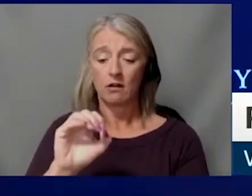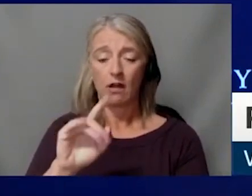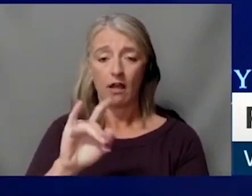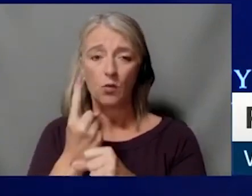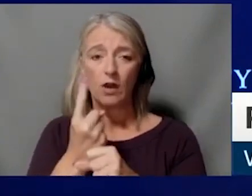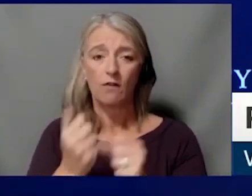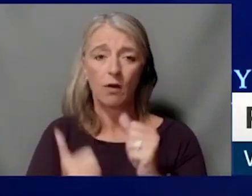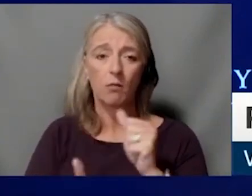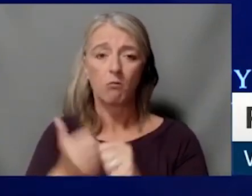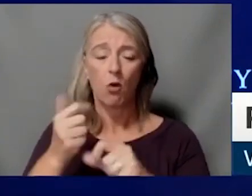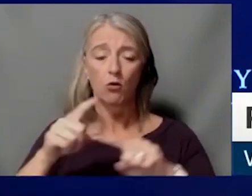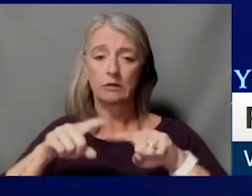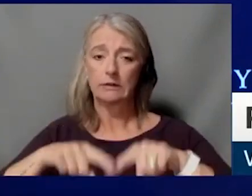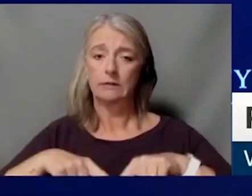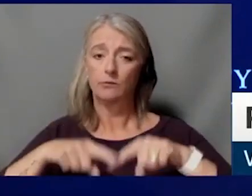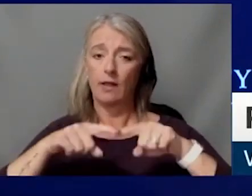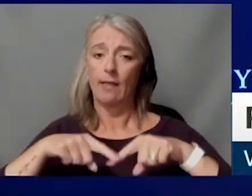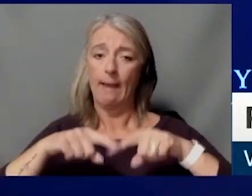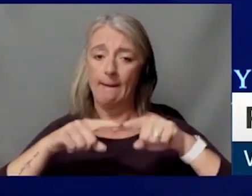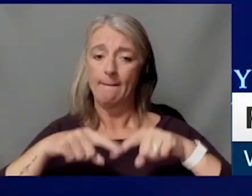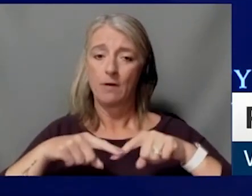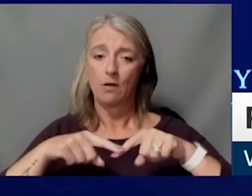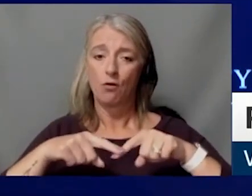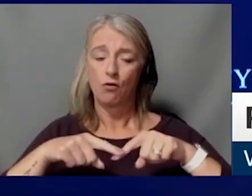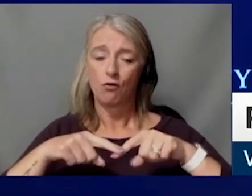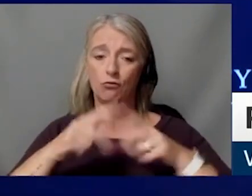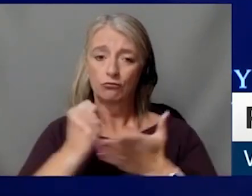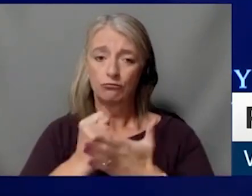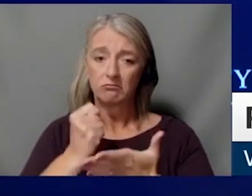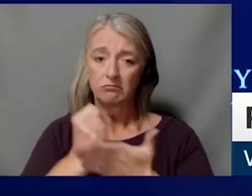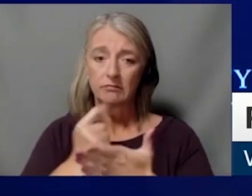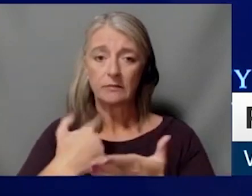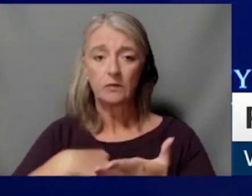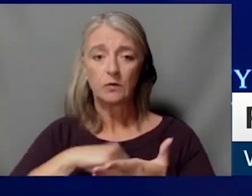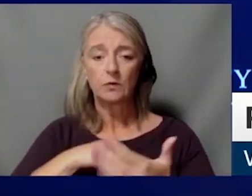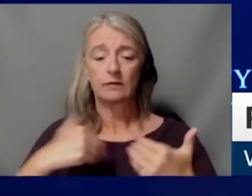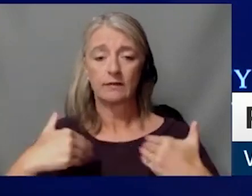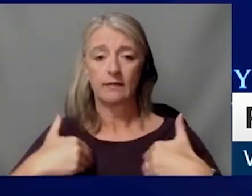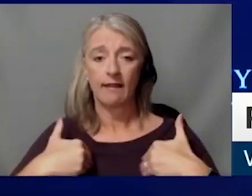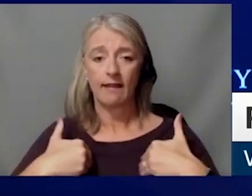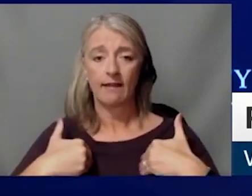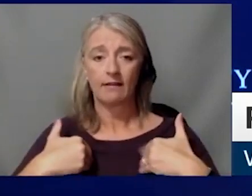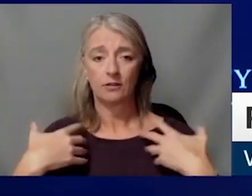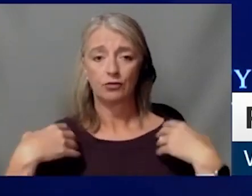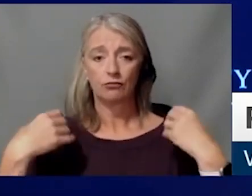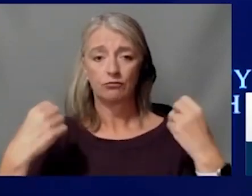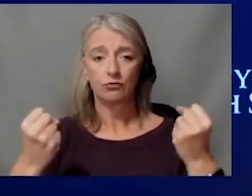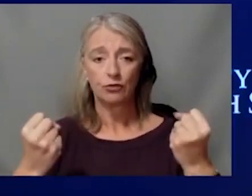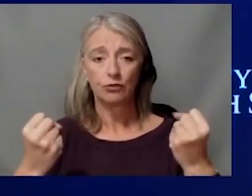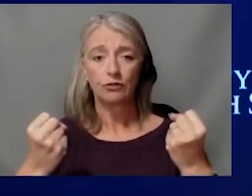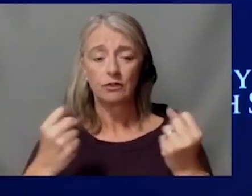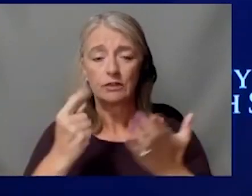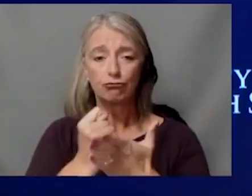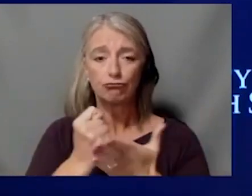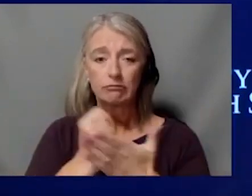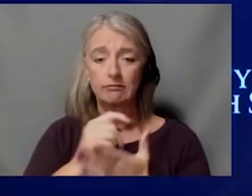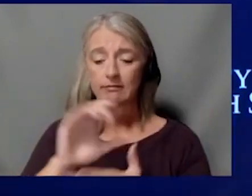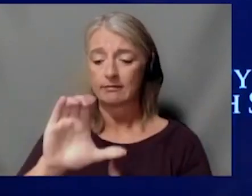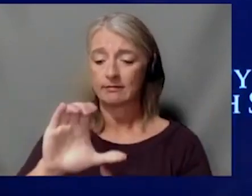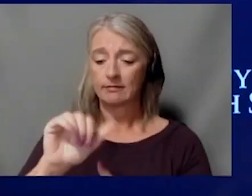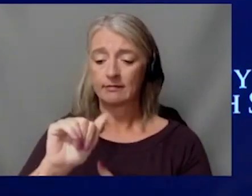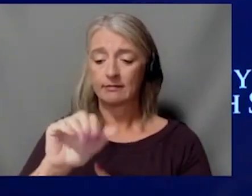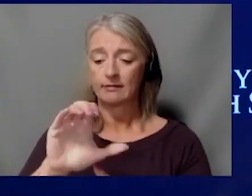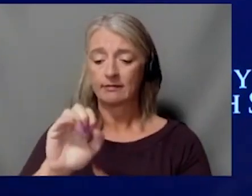reliable tools that we have to cure and treat cancer. And I think protons